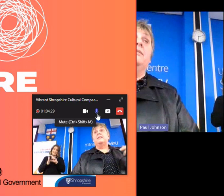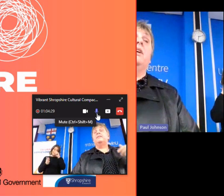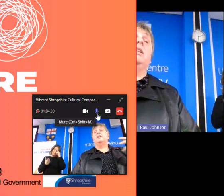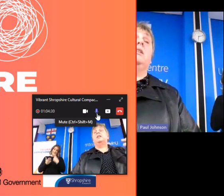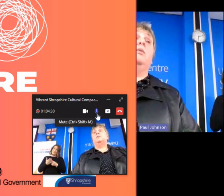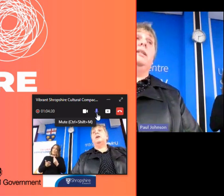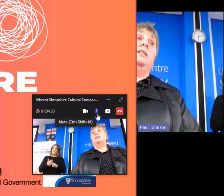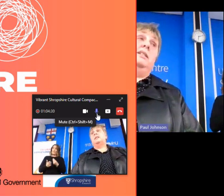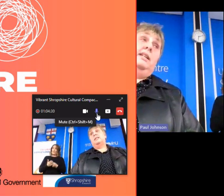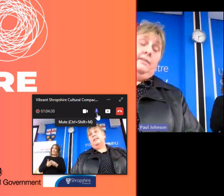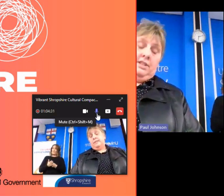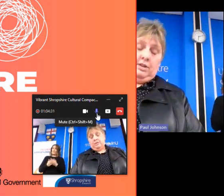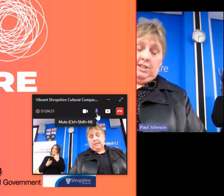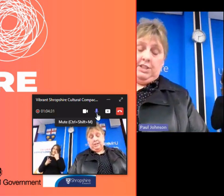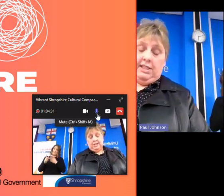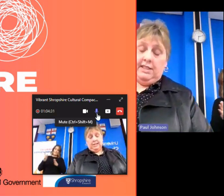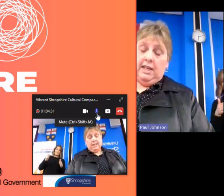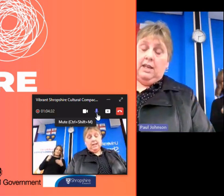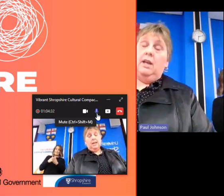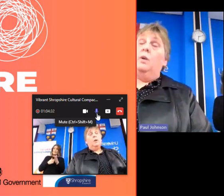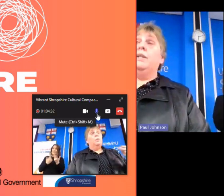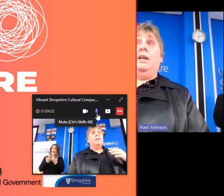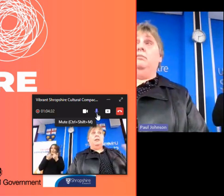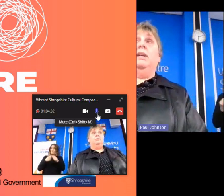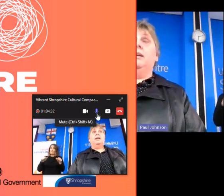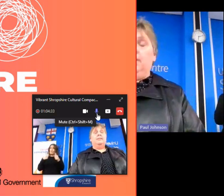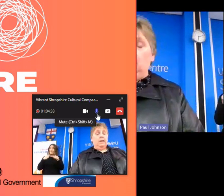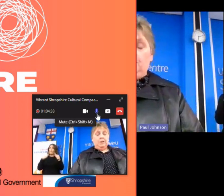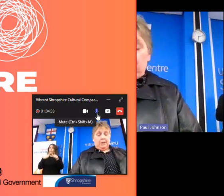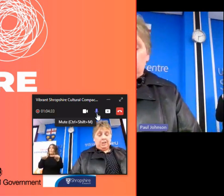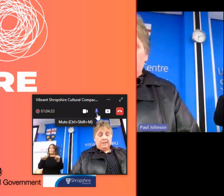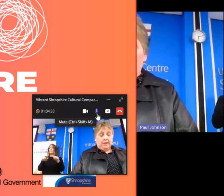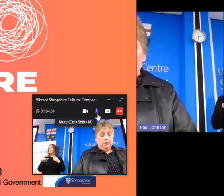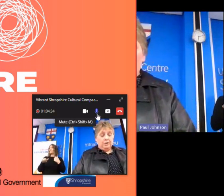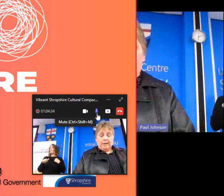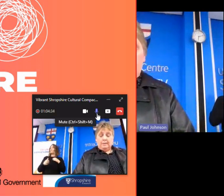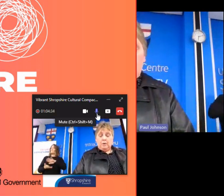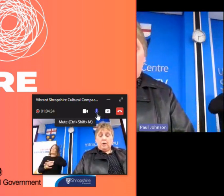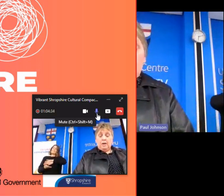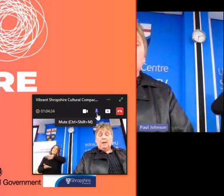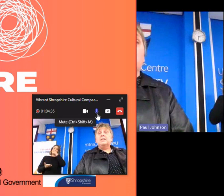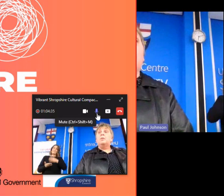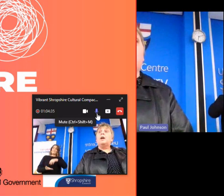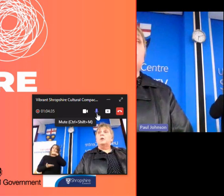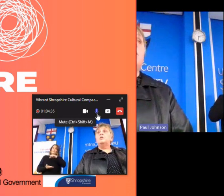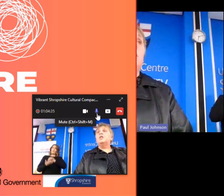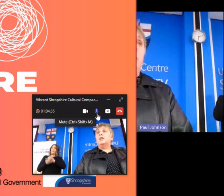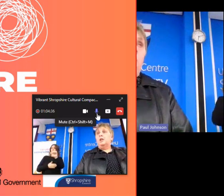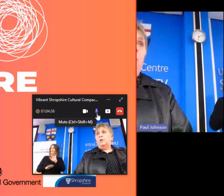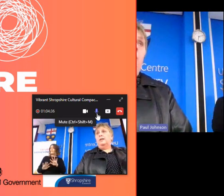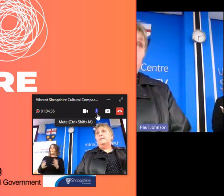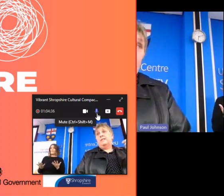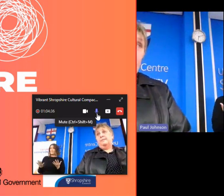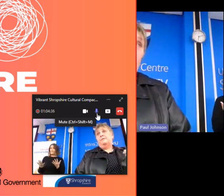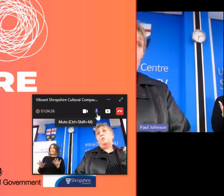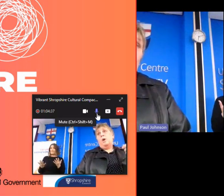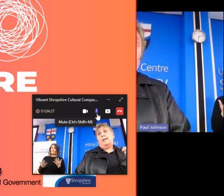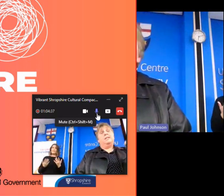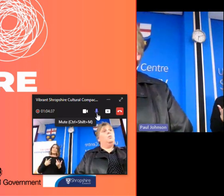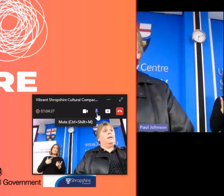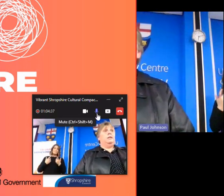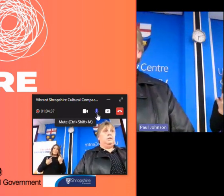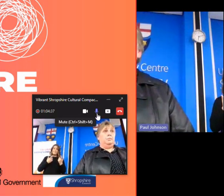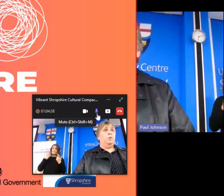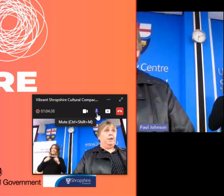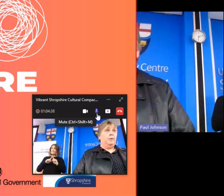decisions and find other ways to deliver strategies we don't have large budgets for culture anymore so we're constantly looking for different